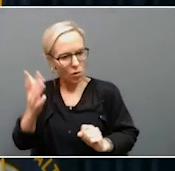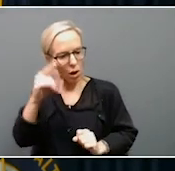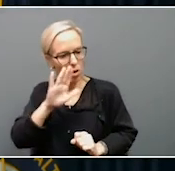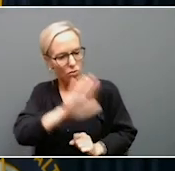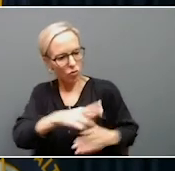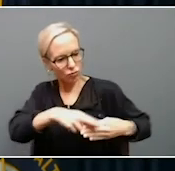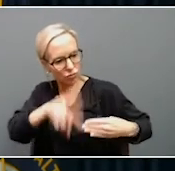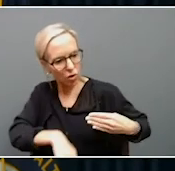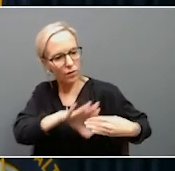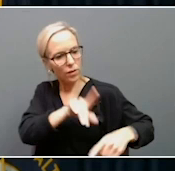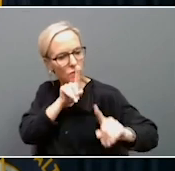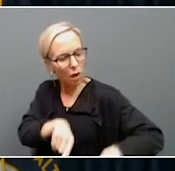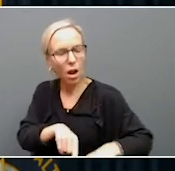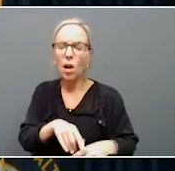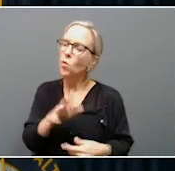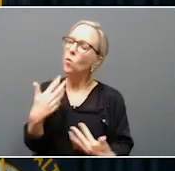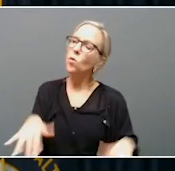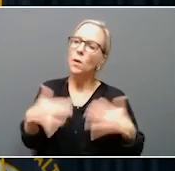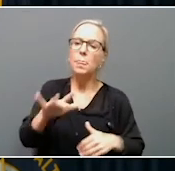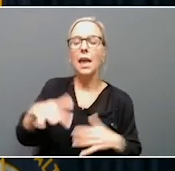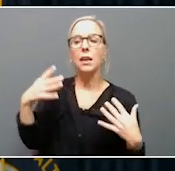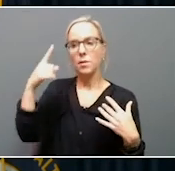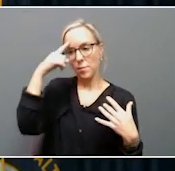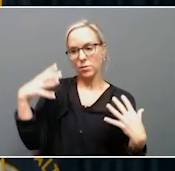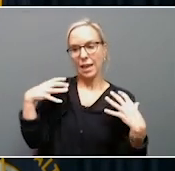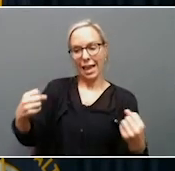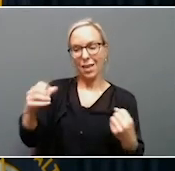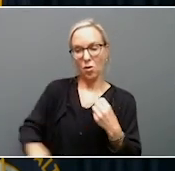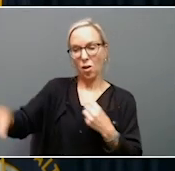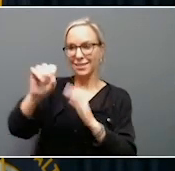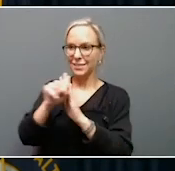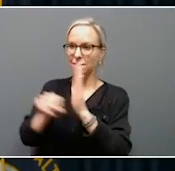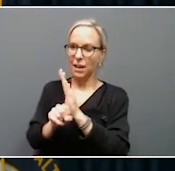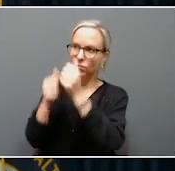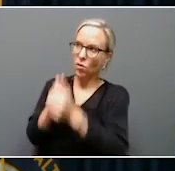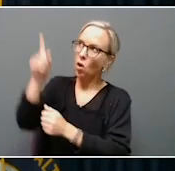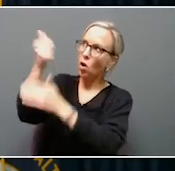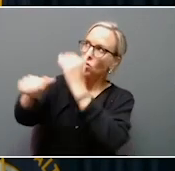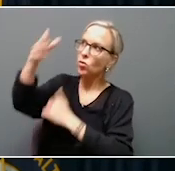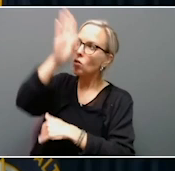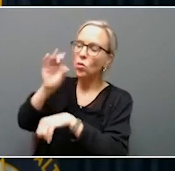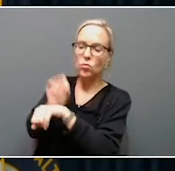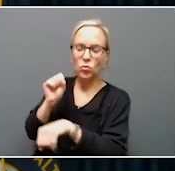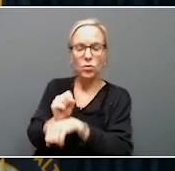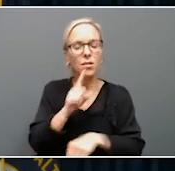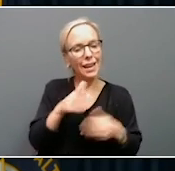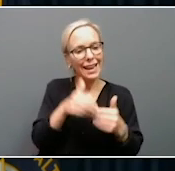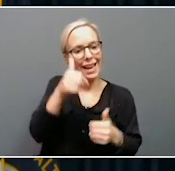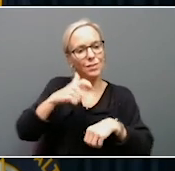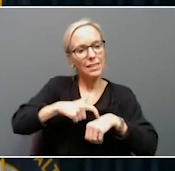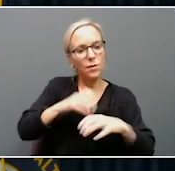Folks, our mental health teams across the state are doing God's work, and now they are better connected and have an easier time communicating